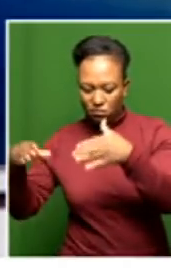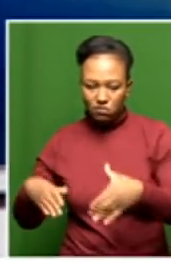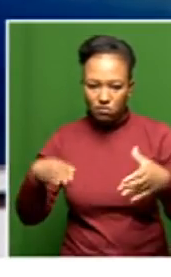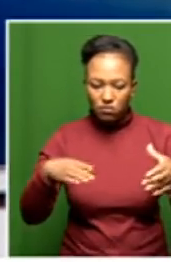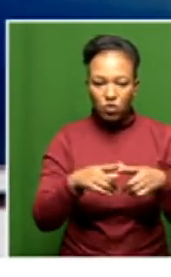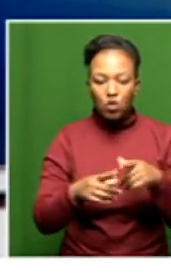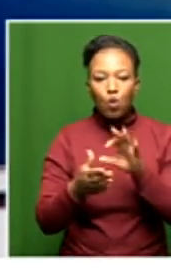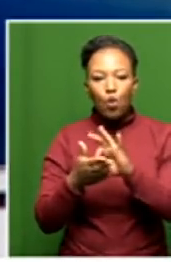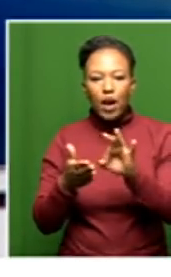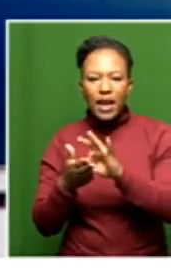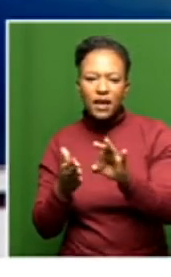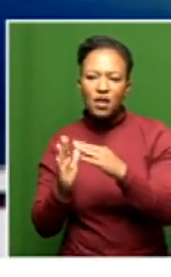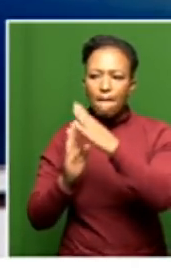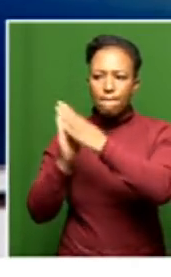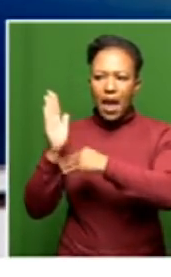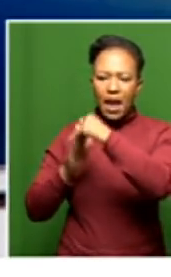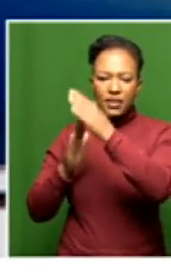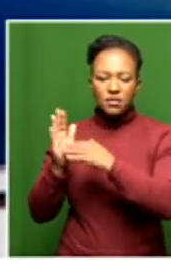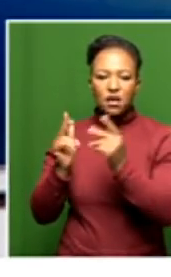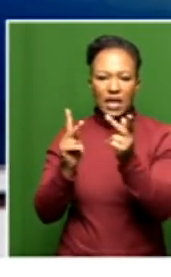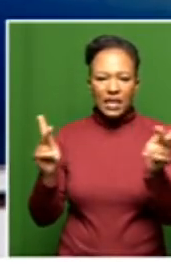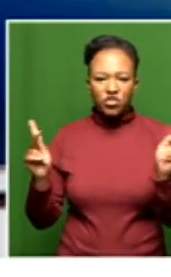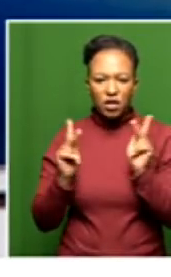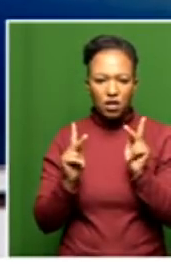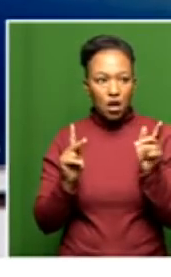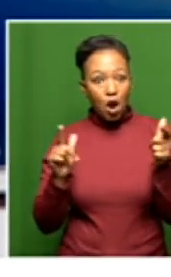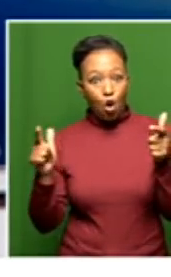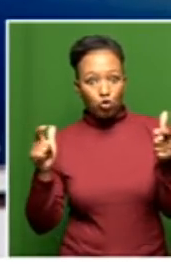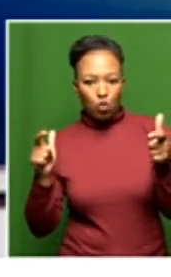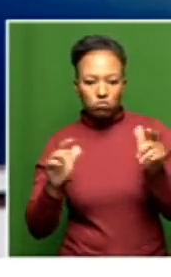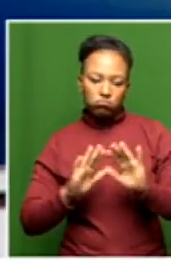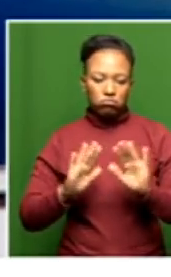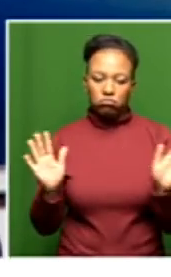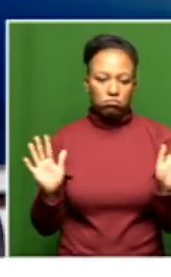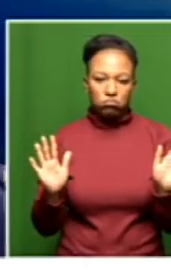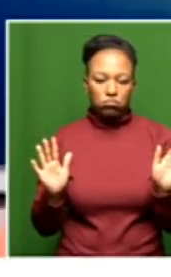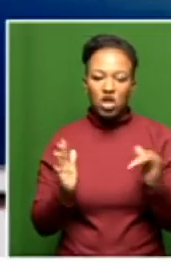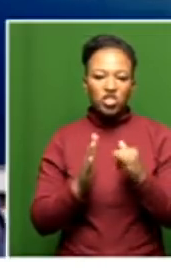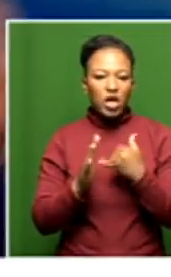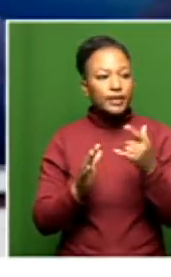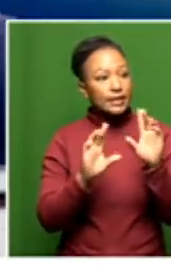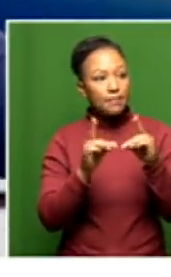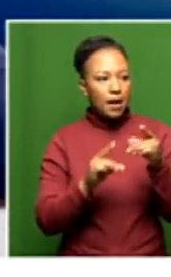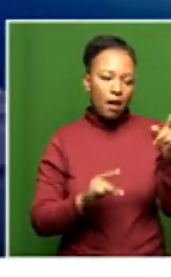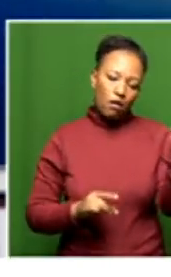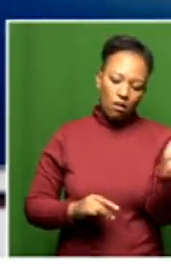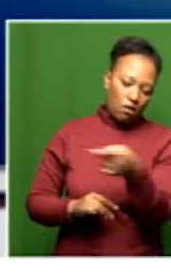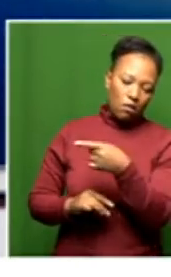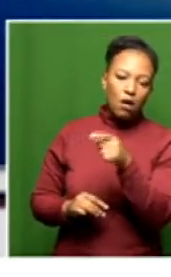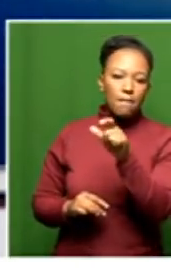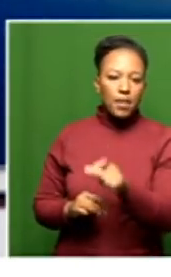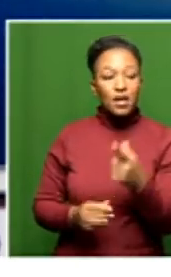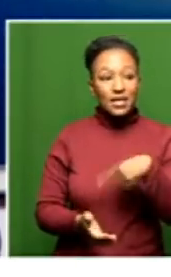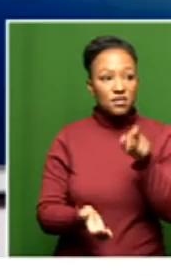painting the kitchen and other stuff, she's not in control of that. They were just sent from the department. Somebody from the department